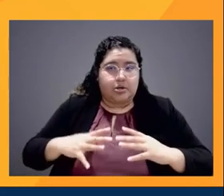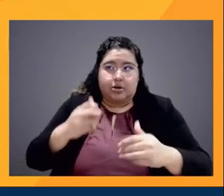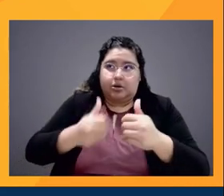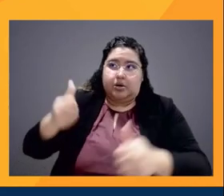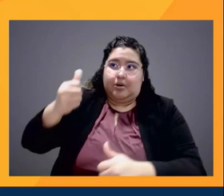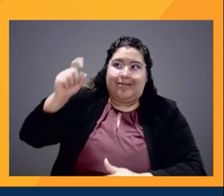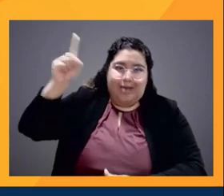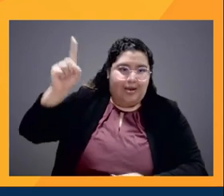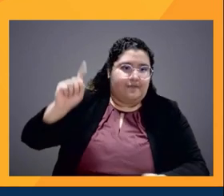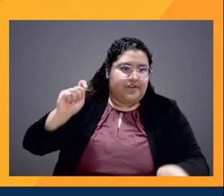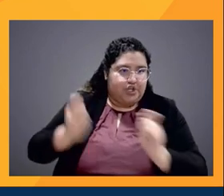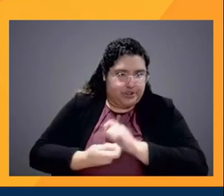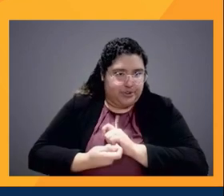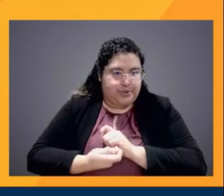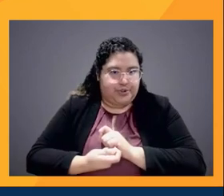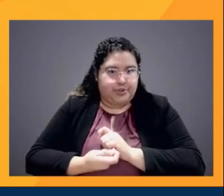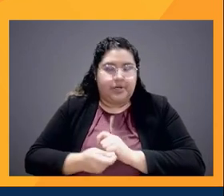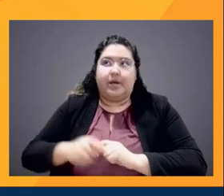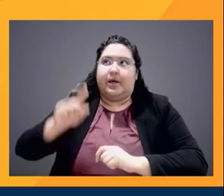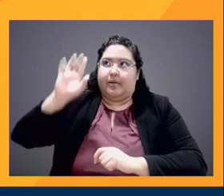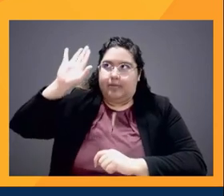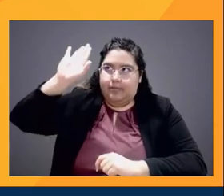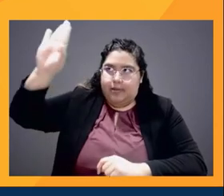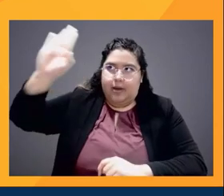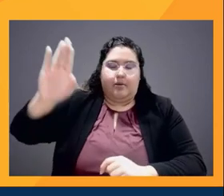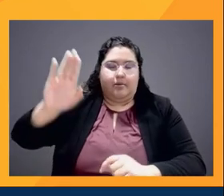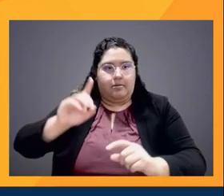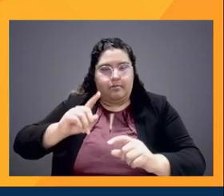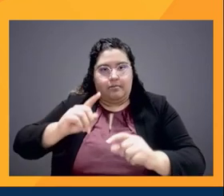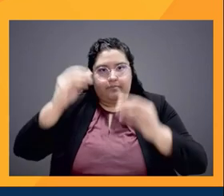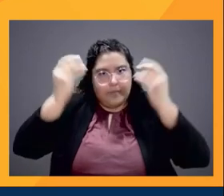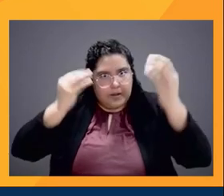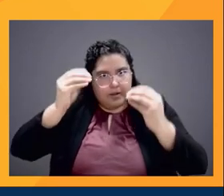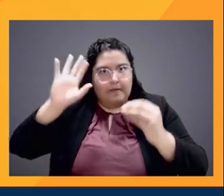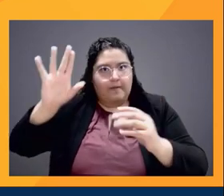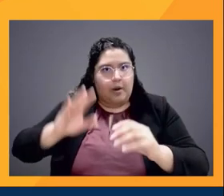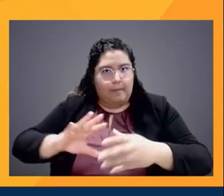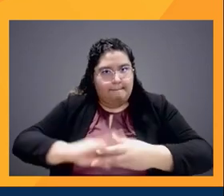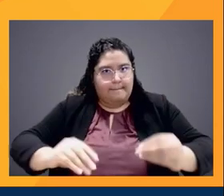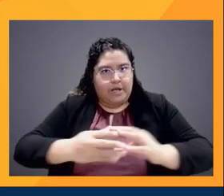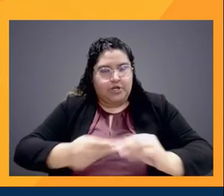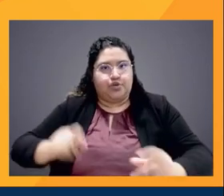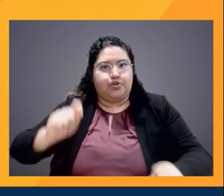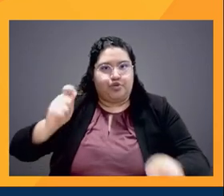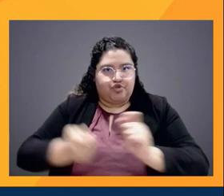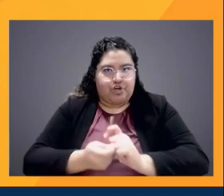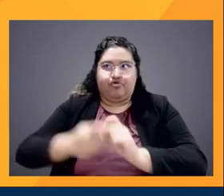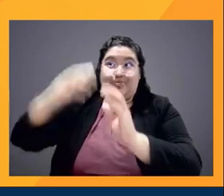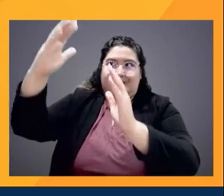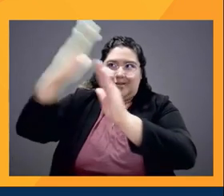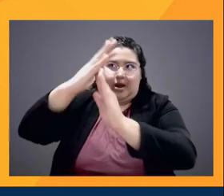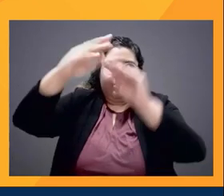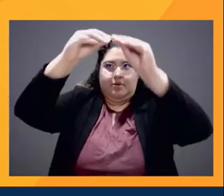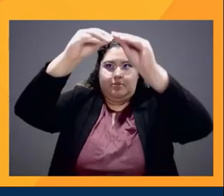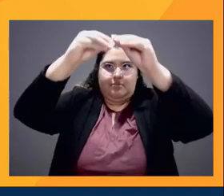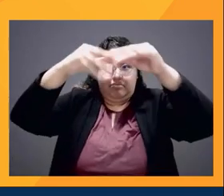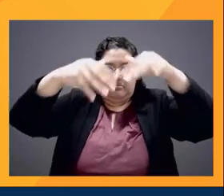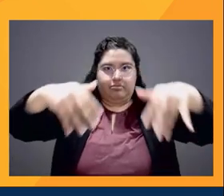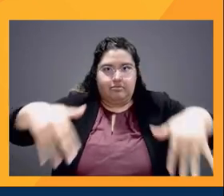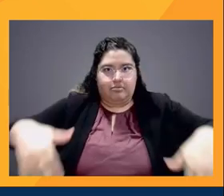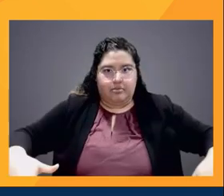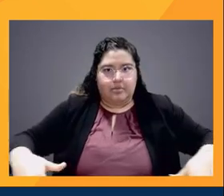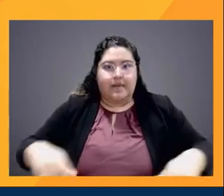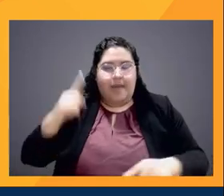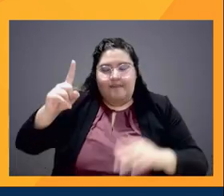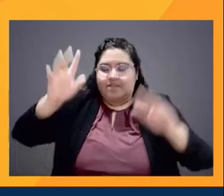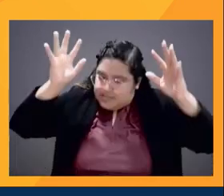the message has to be from top to bottom that this is what the company will be doing. And, and part of that is